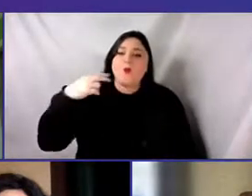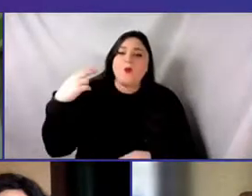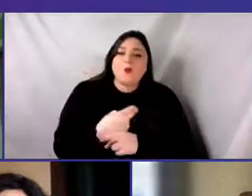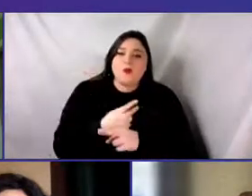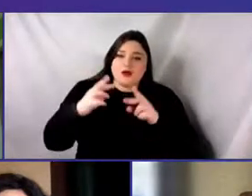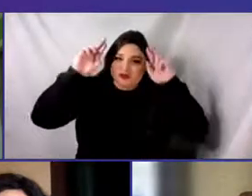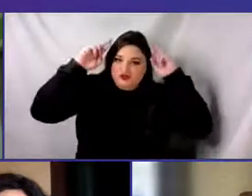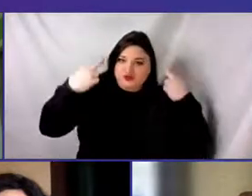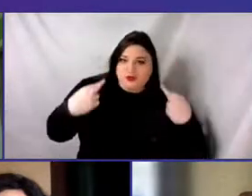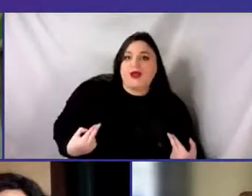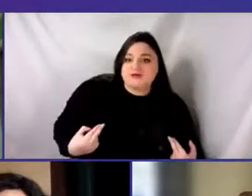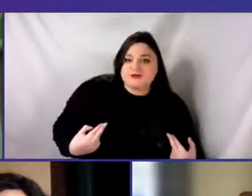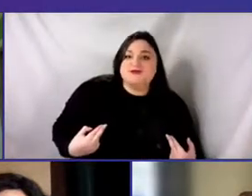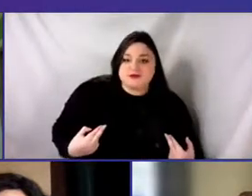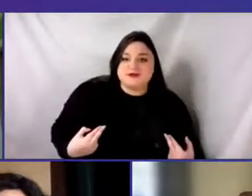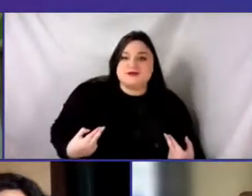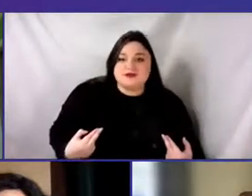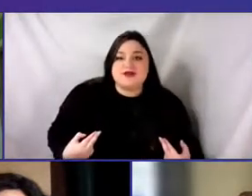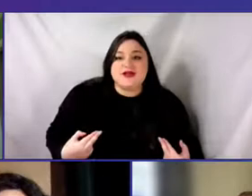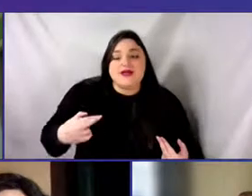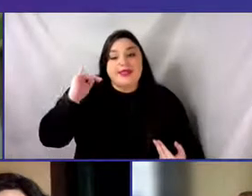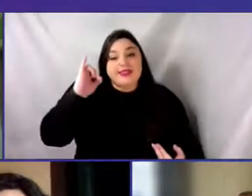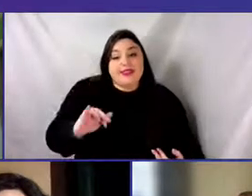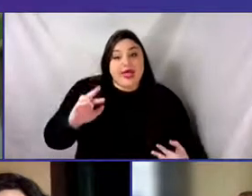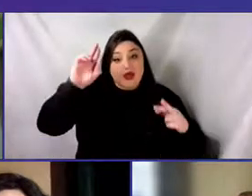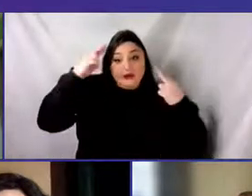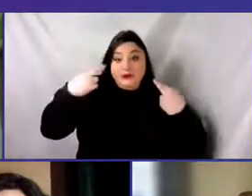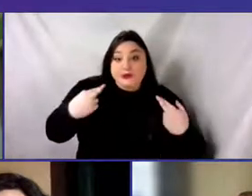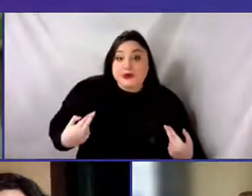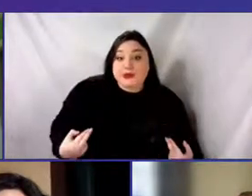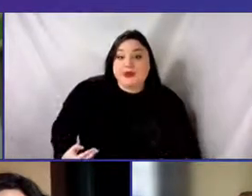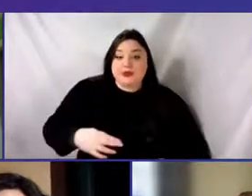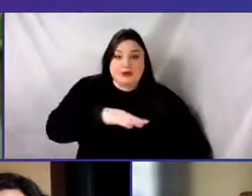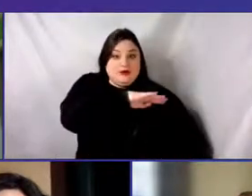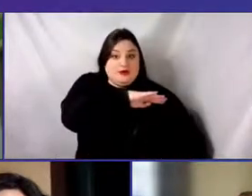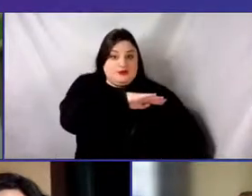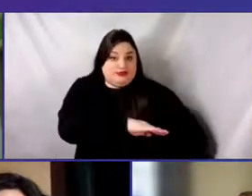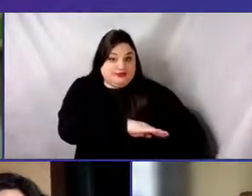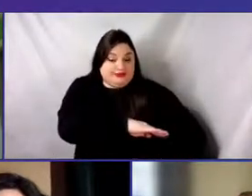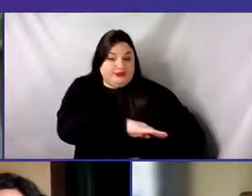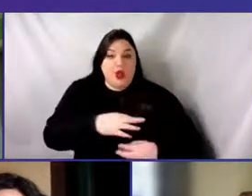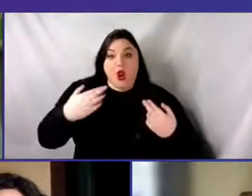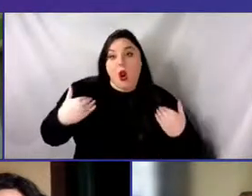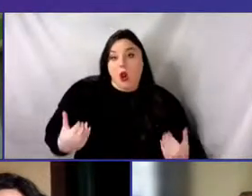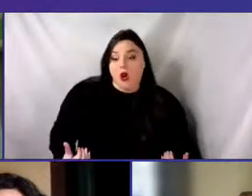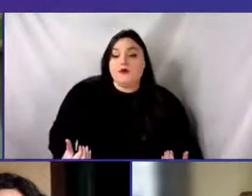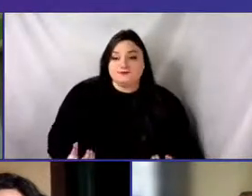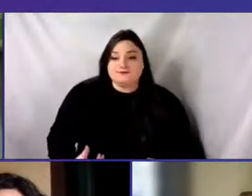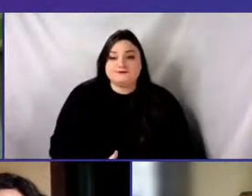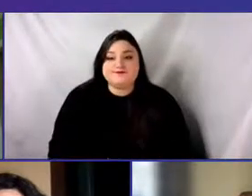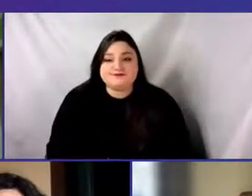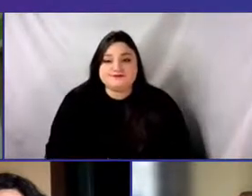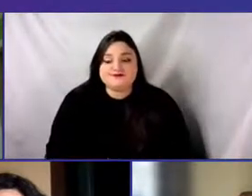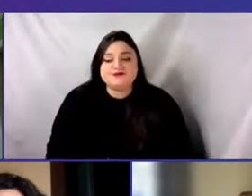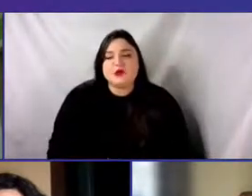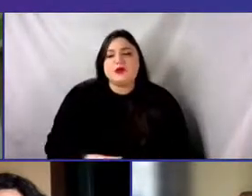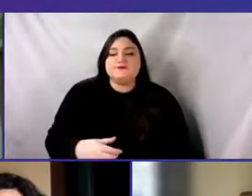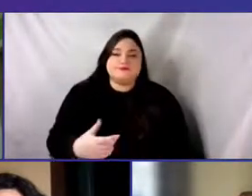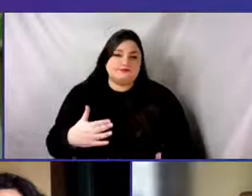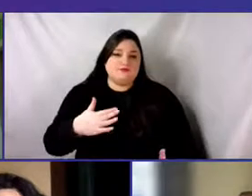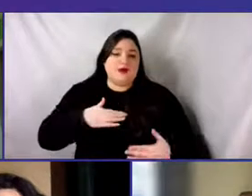dreadlocks that extend below, uh, my shoulder blades, um, my clavicles, I should say.